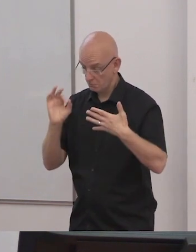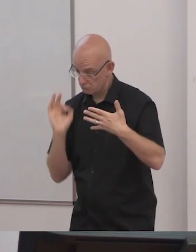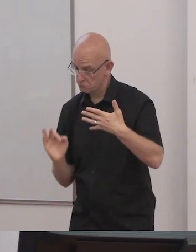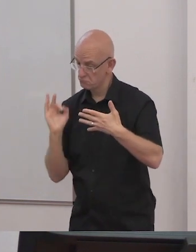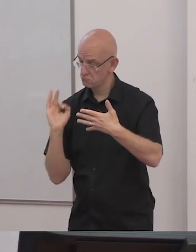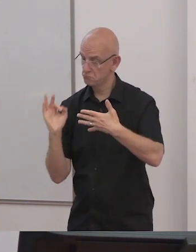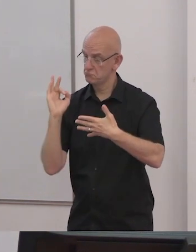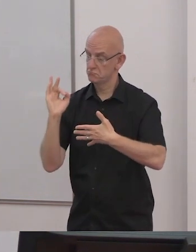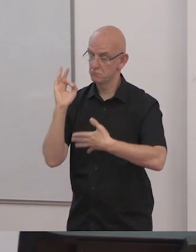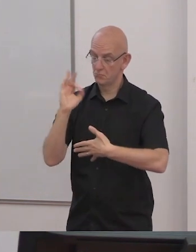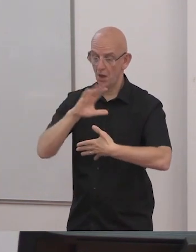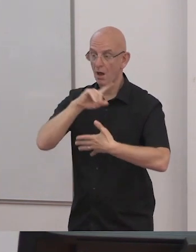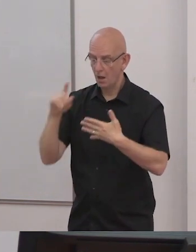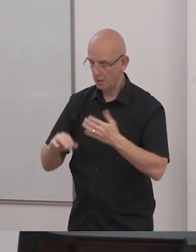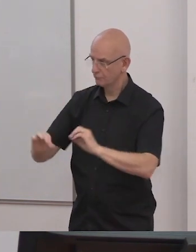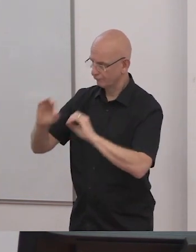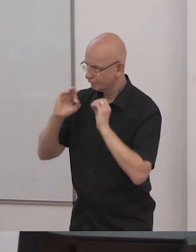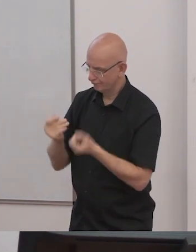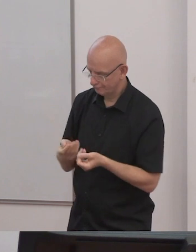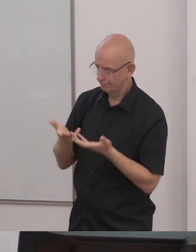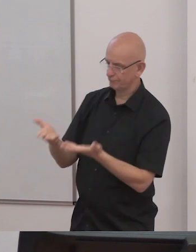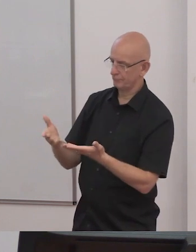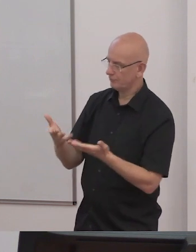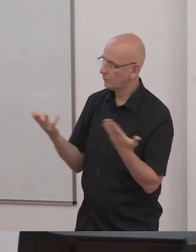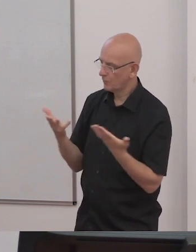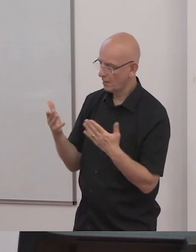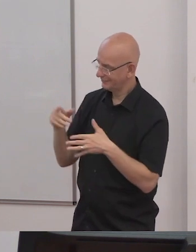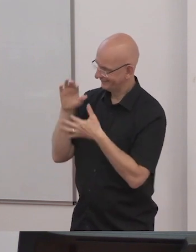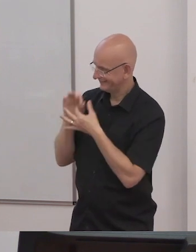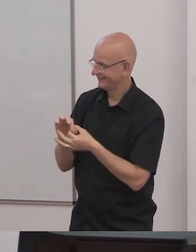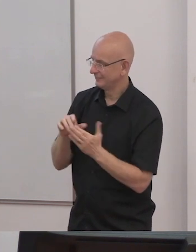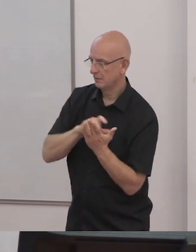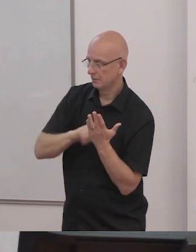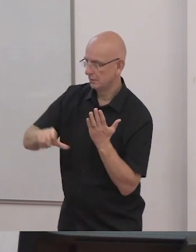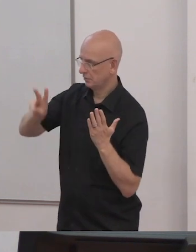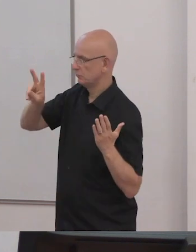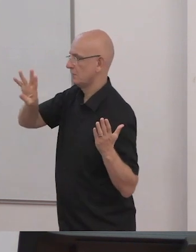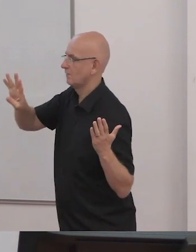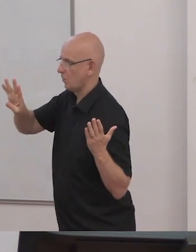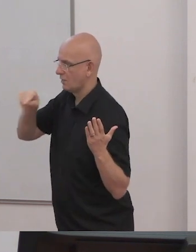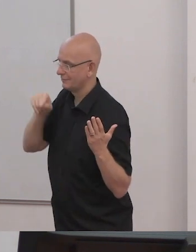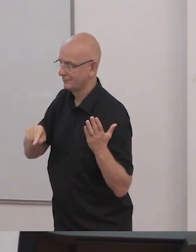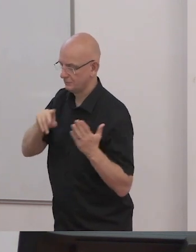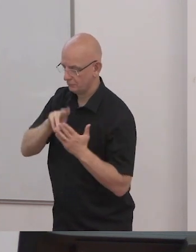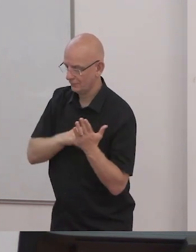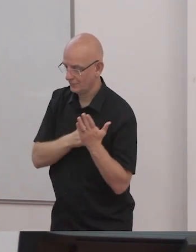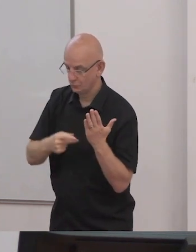Article 24, an inclusive education system. Thank you.